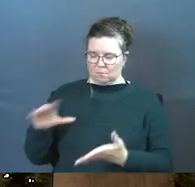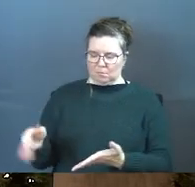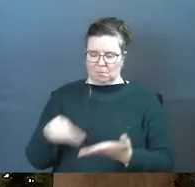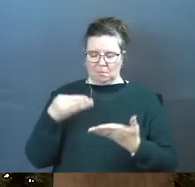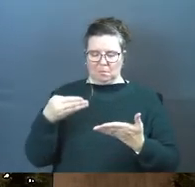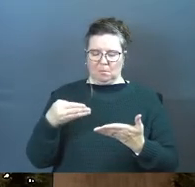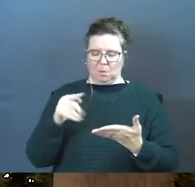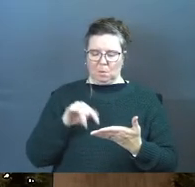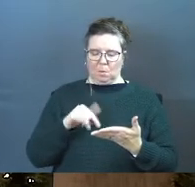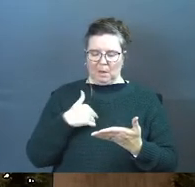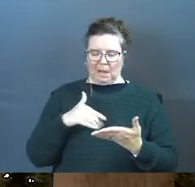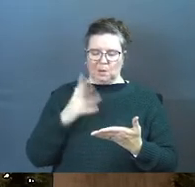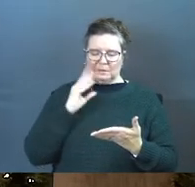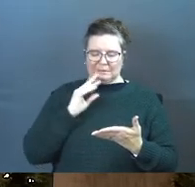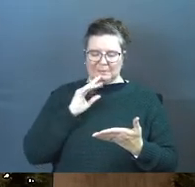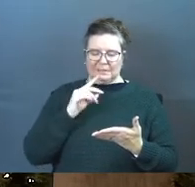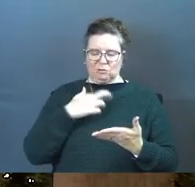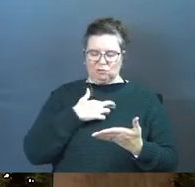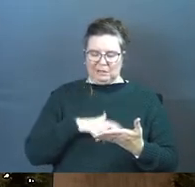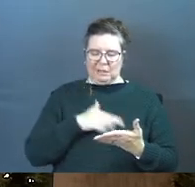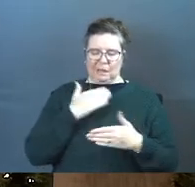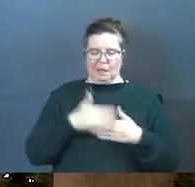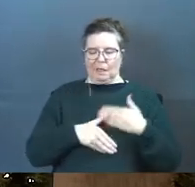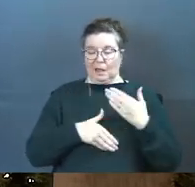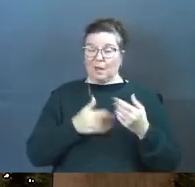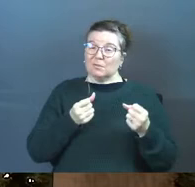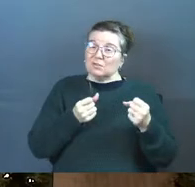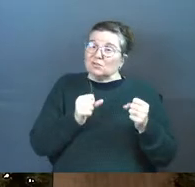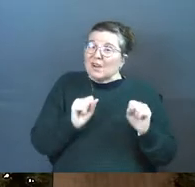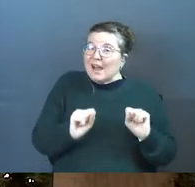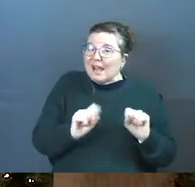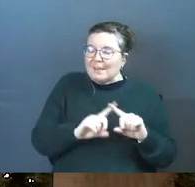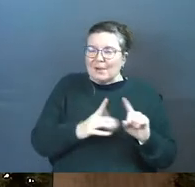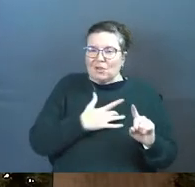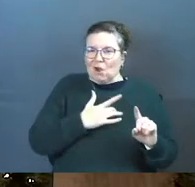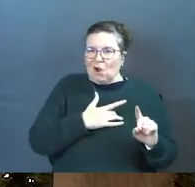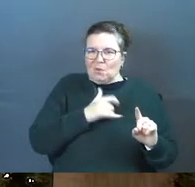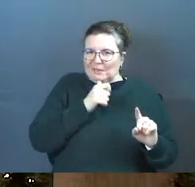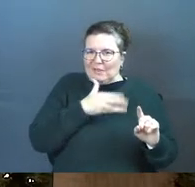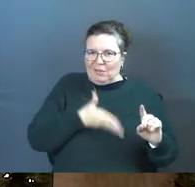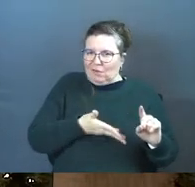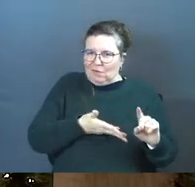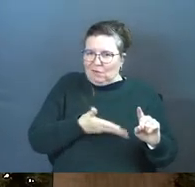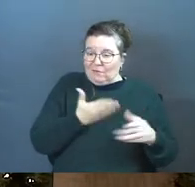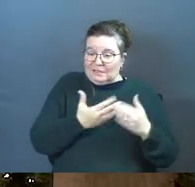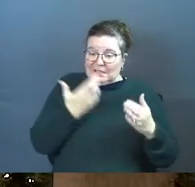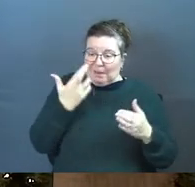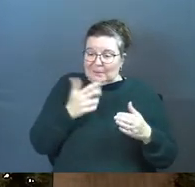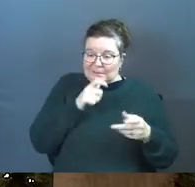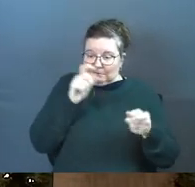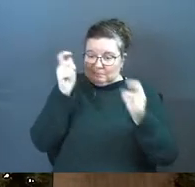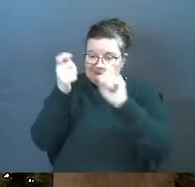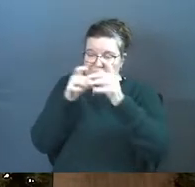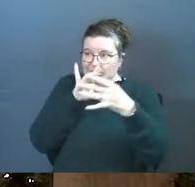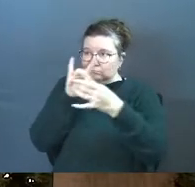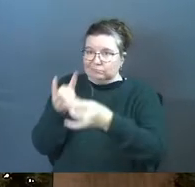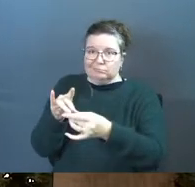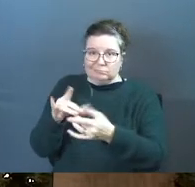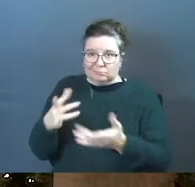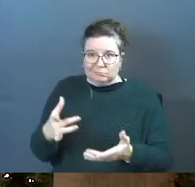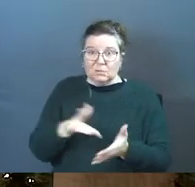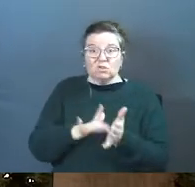I was walking through some religious motions? I was kind of trying, but the heart change didn't happen for me. For some reason, it didn't take.